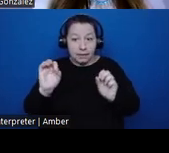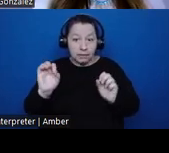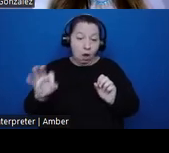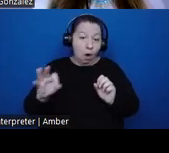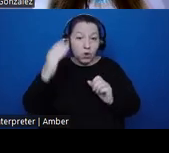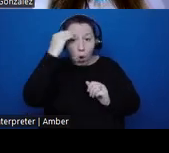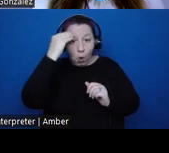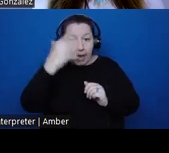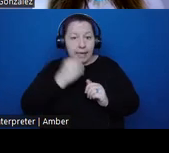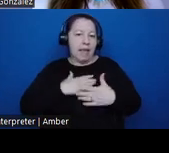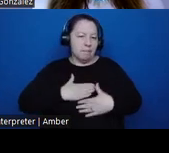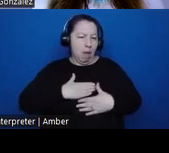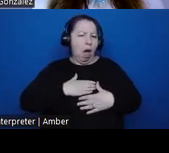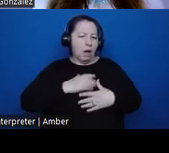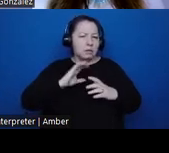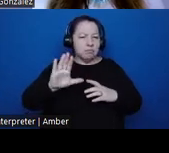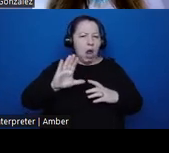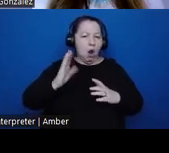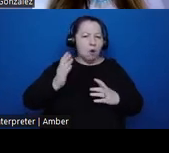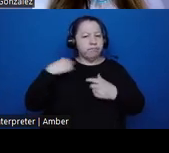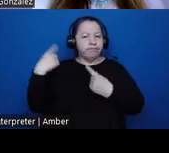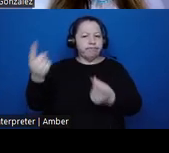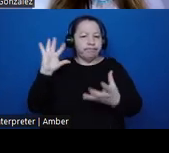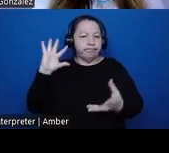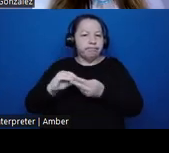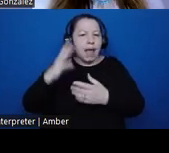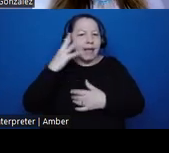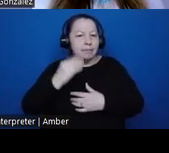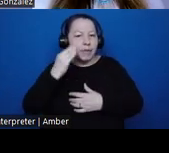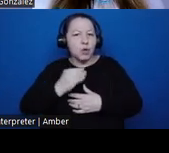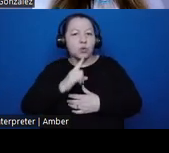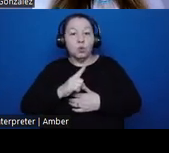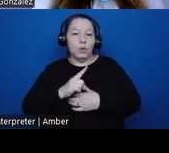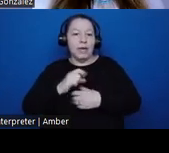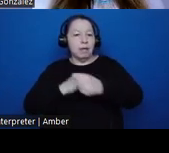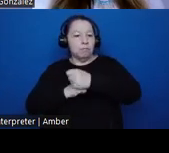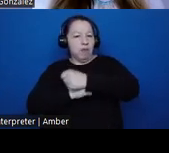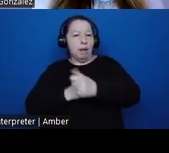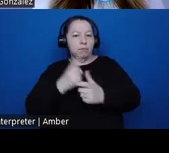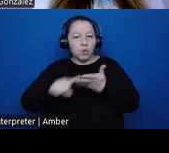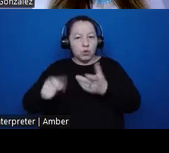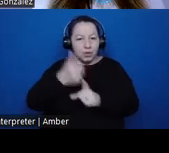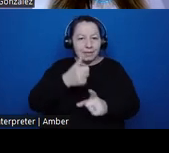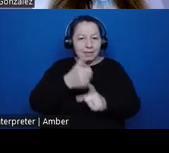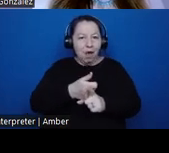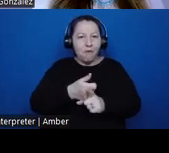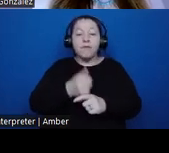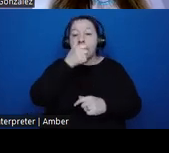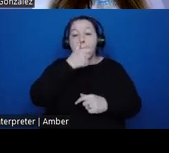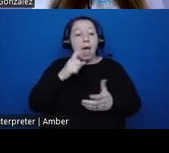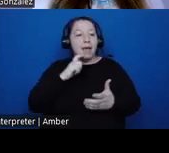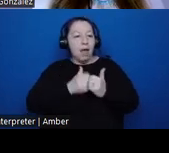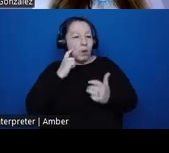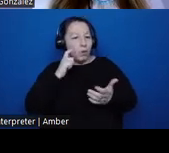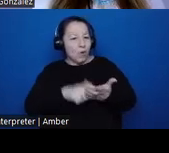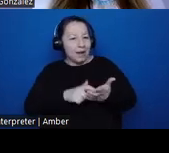frame the research process itself, and thus directly inform how we recognize evidence as such, as well as the methods